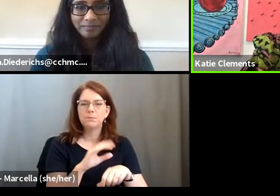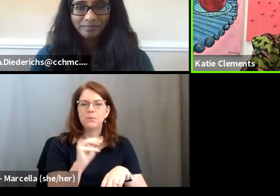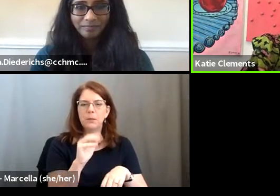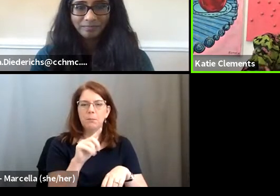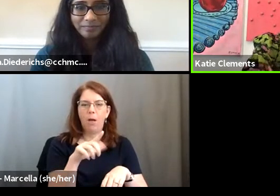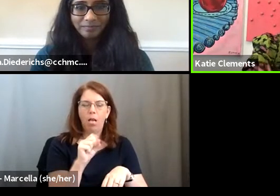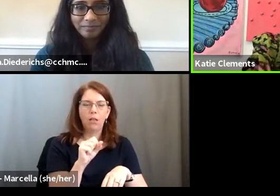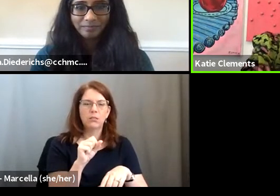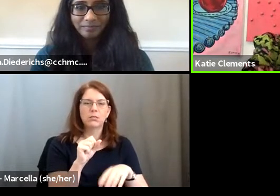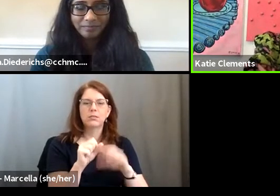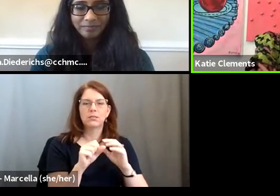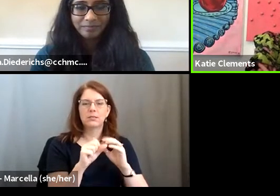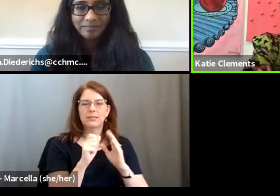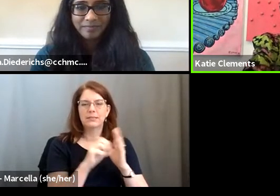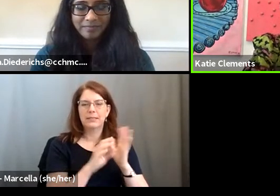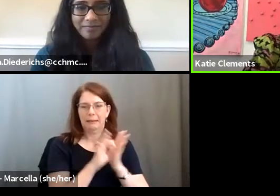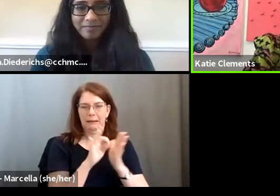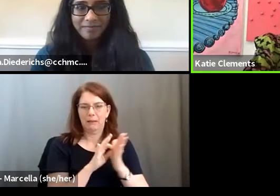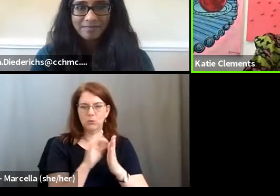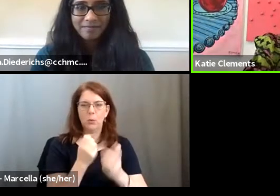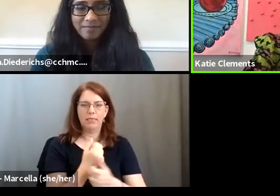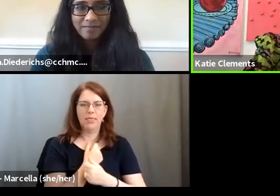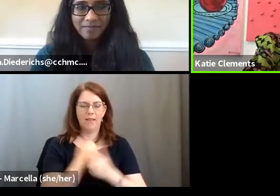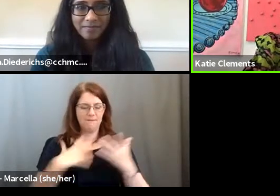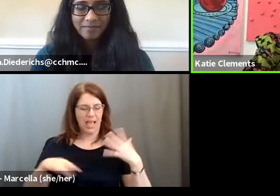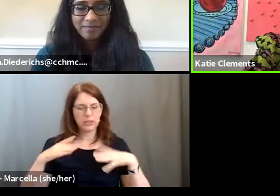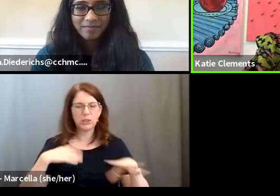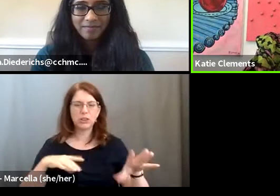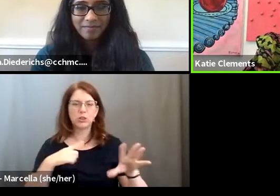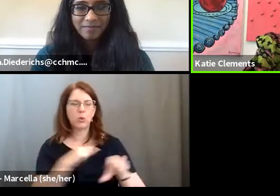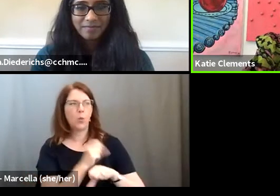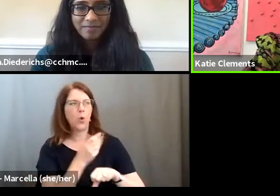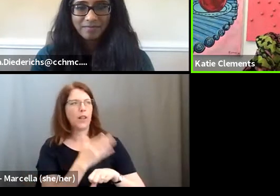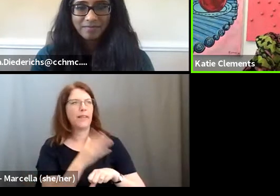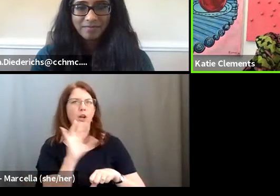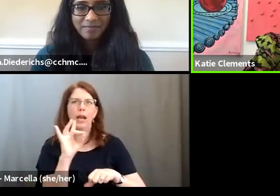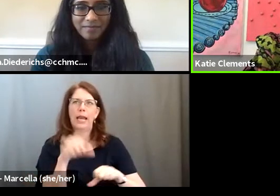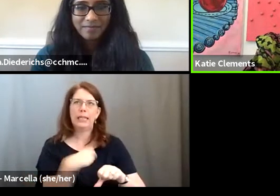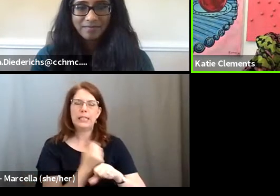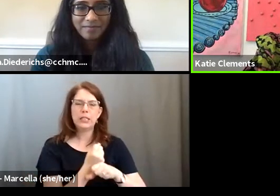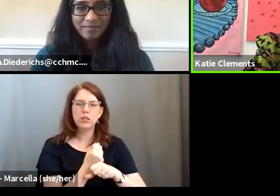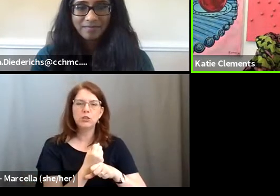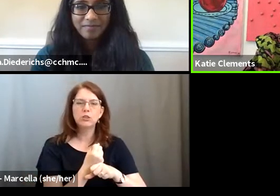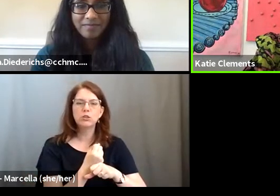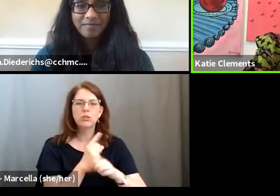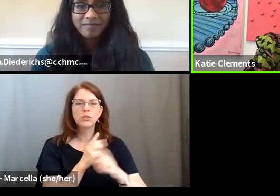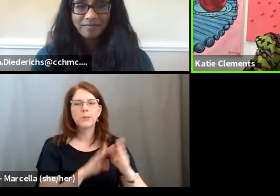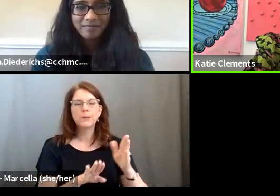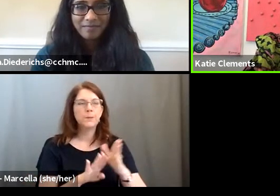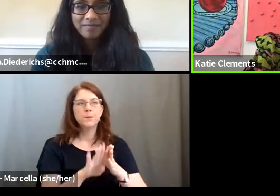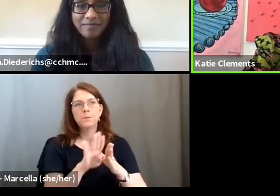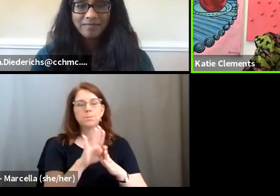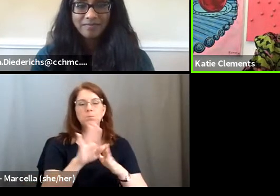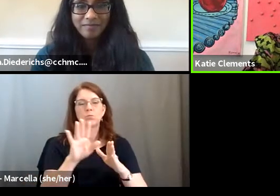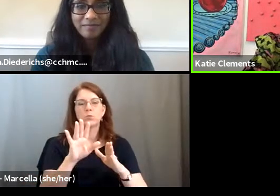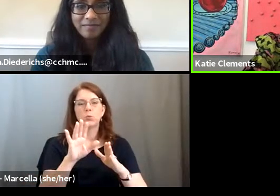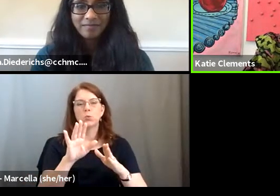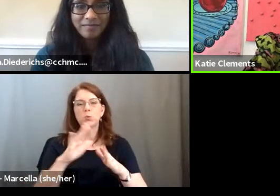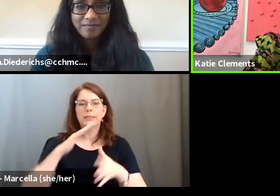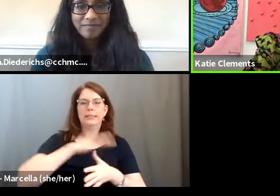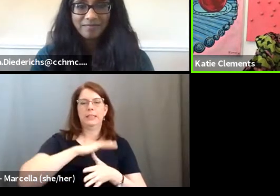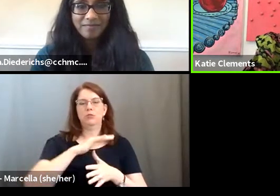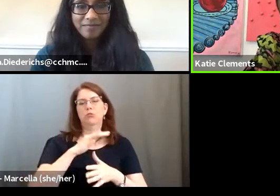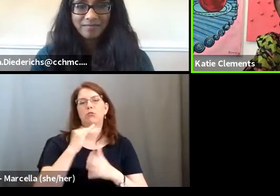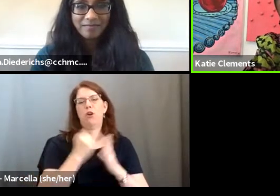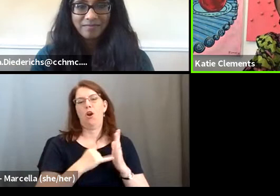fashion. So that was fun. I got to work there for eight years, made my way to a senior art director and